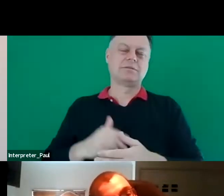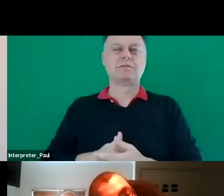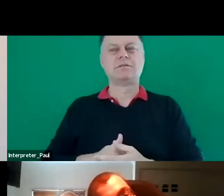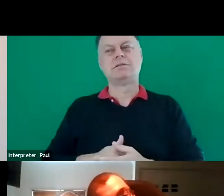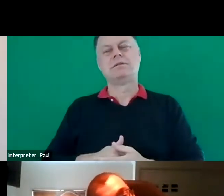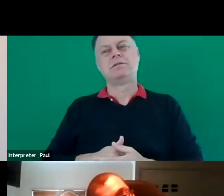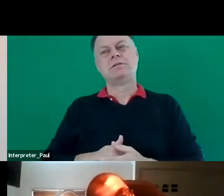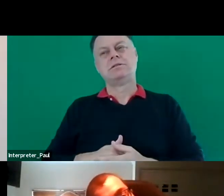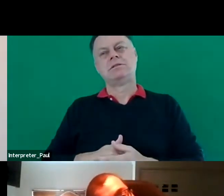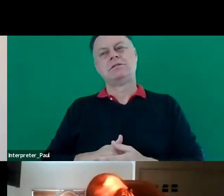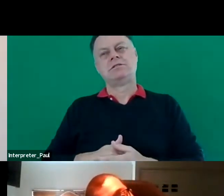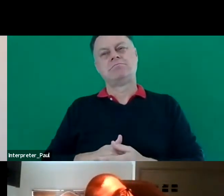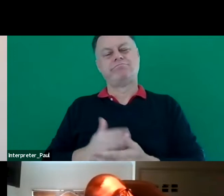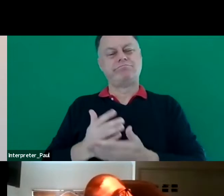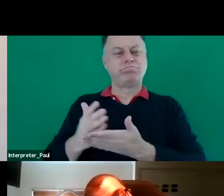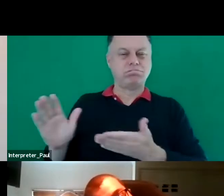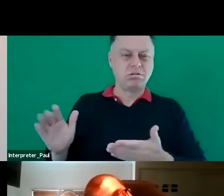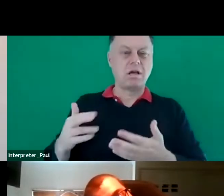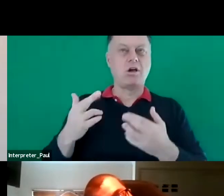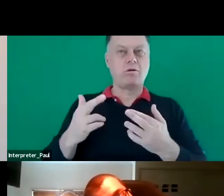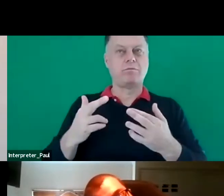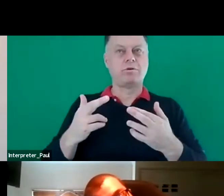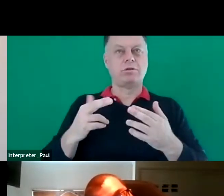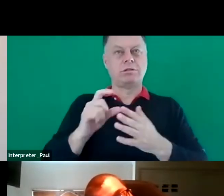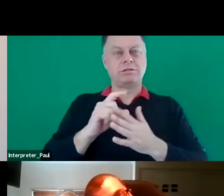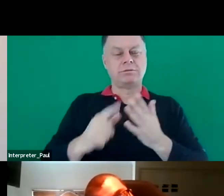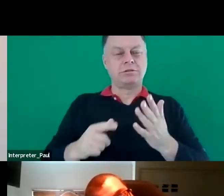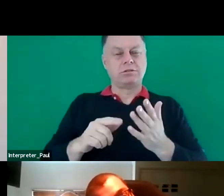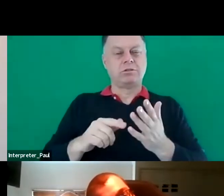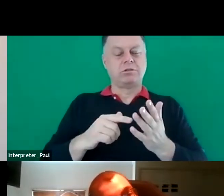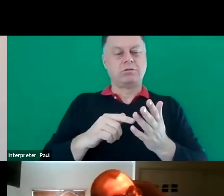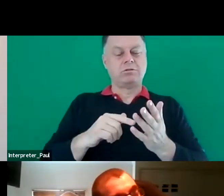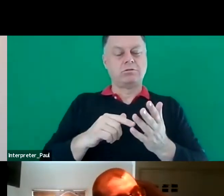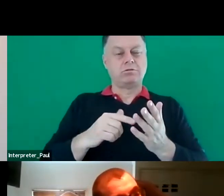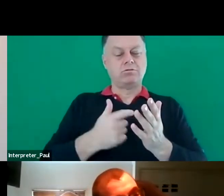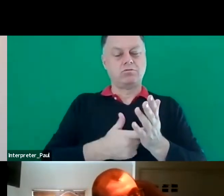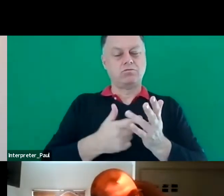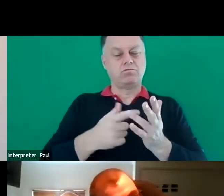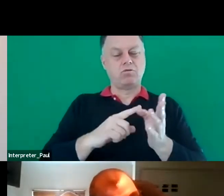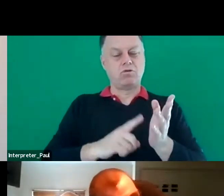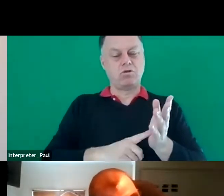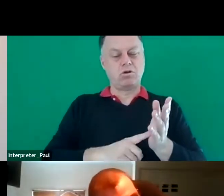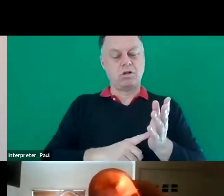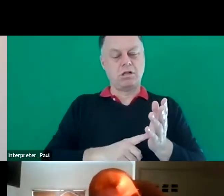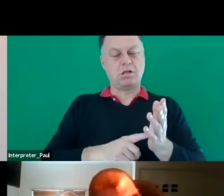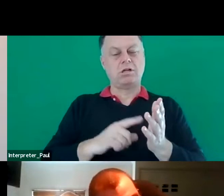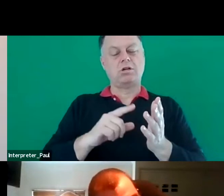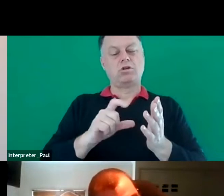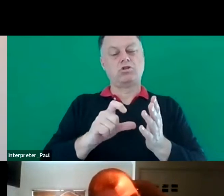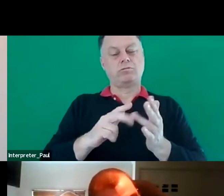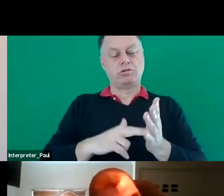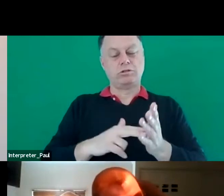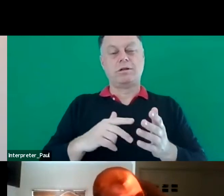hope that the commission will move our country closer to being a place where everyone can belong,